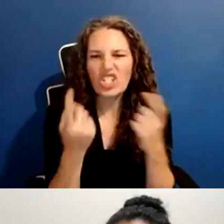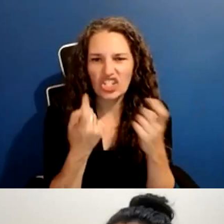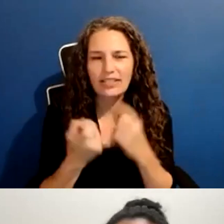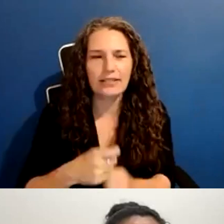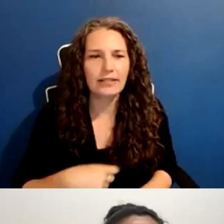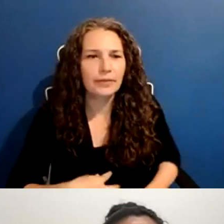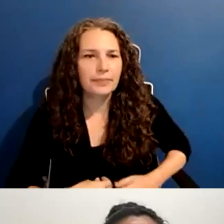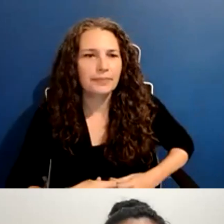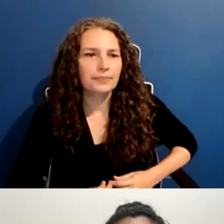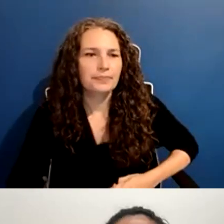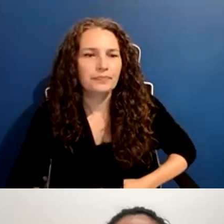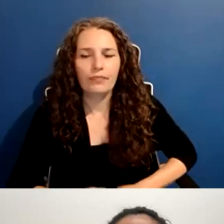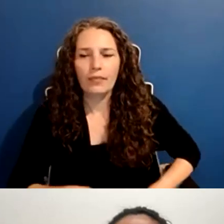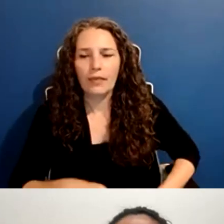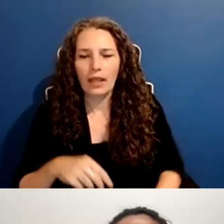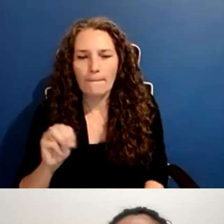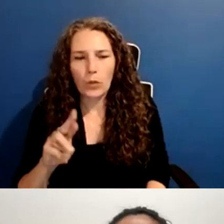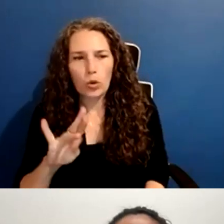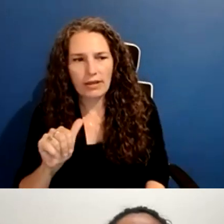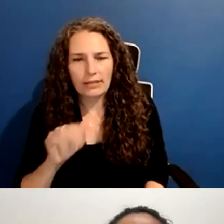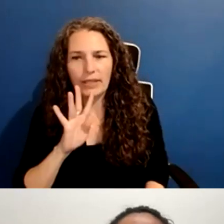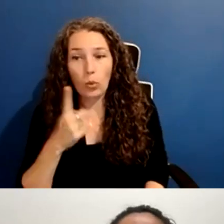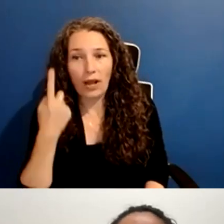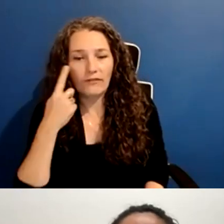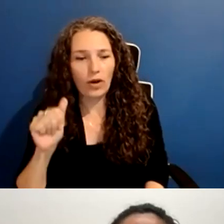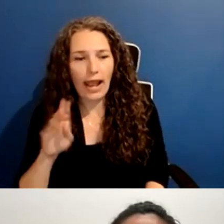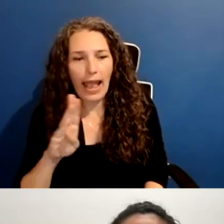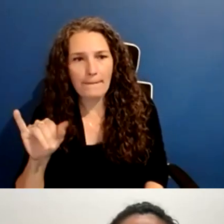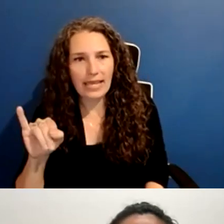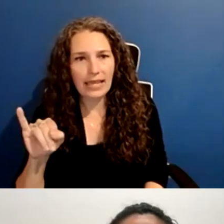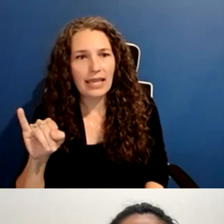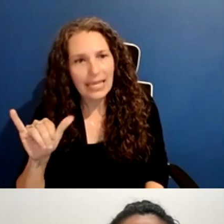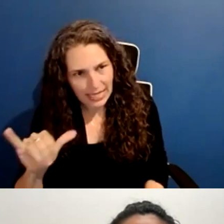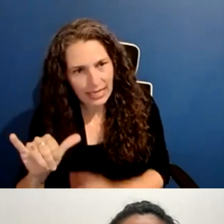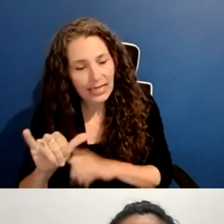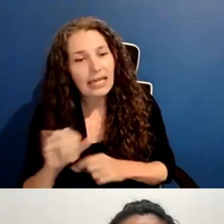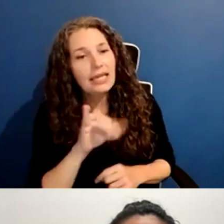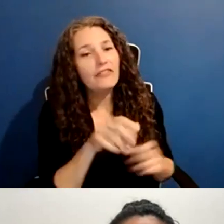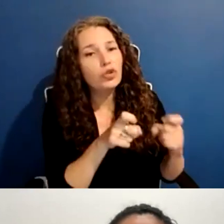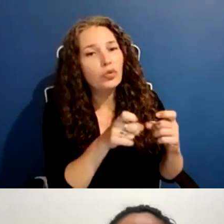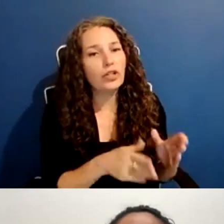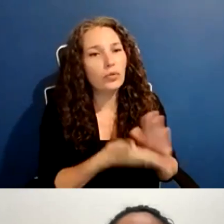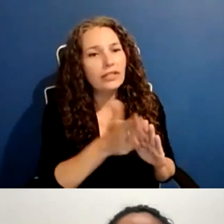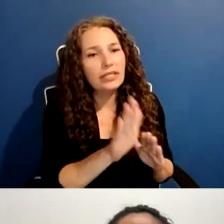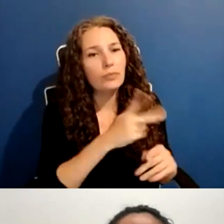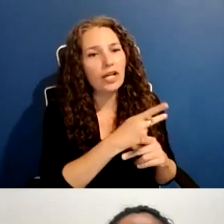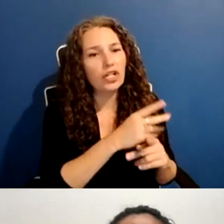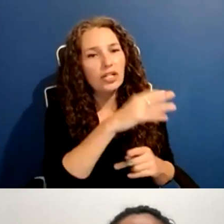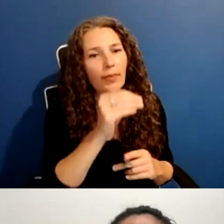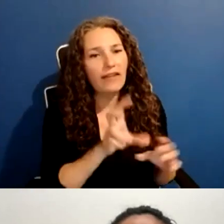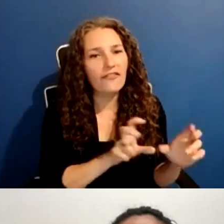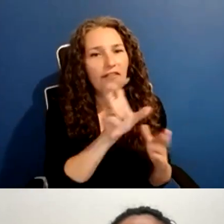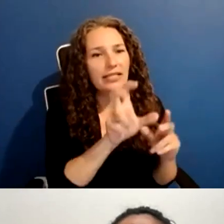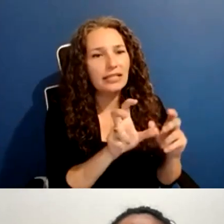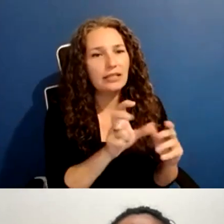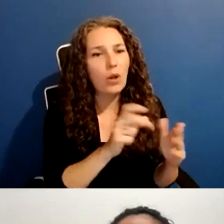is a one for Abby. I'm wondering if a director runs his own production company and invests in his own projects through his company in